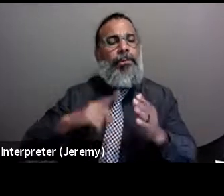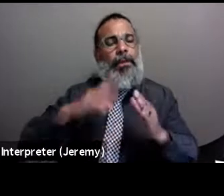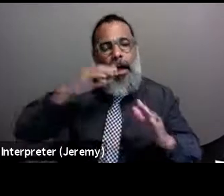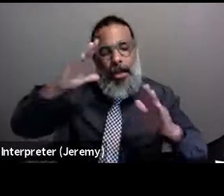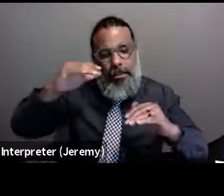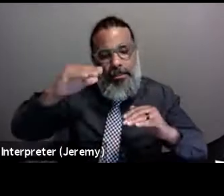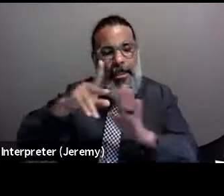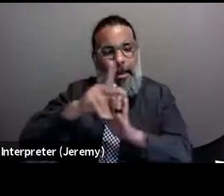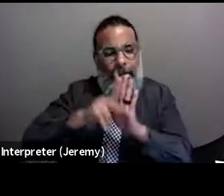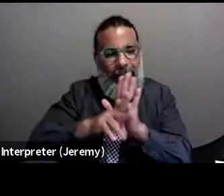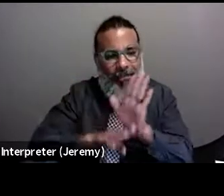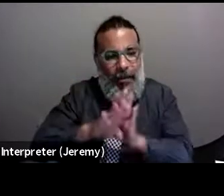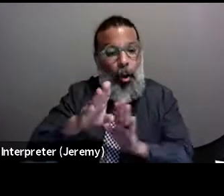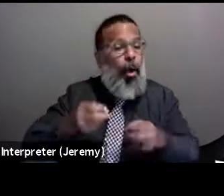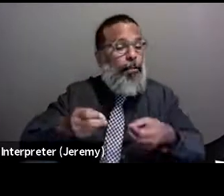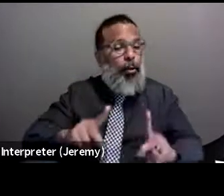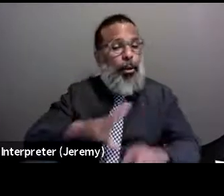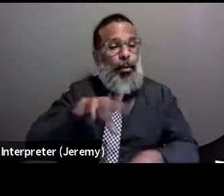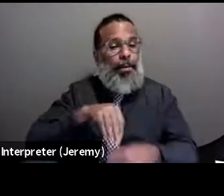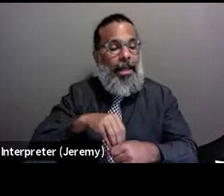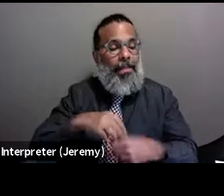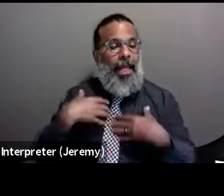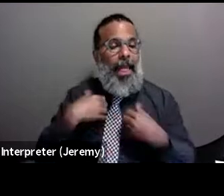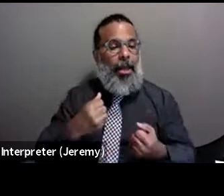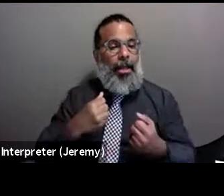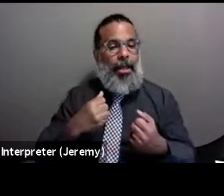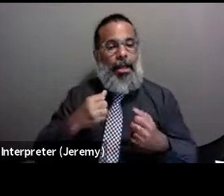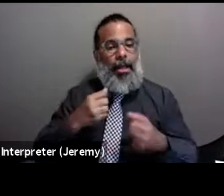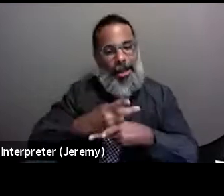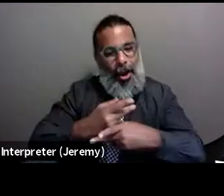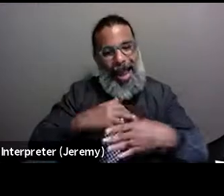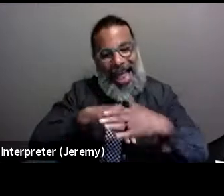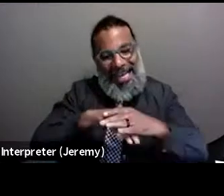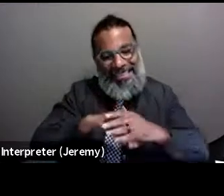or opportunity you have seen in the healthcare access space recently?